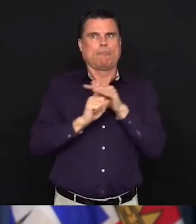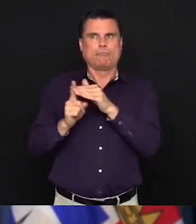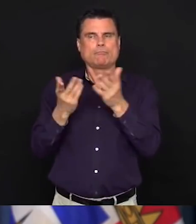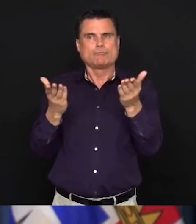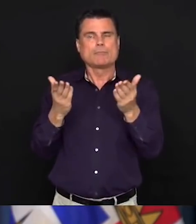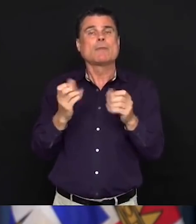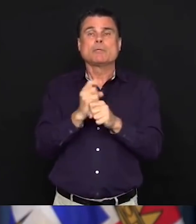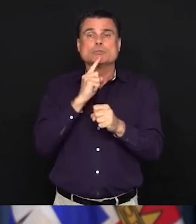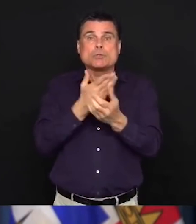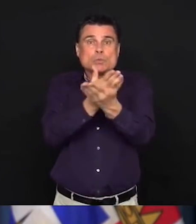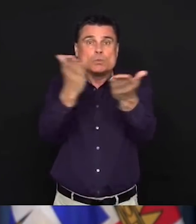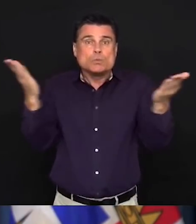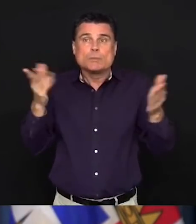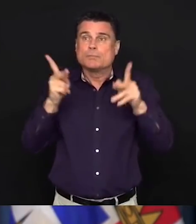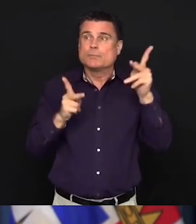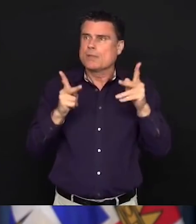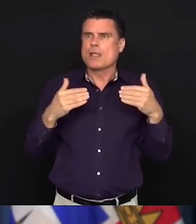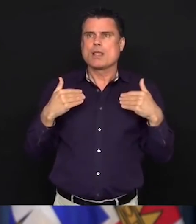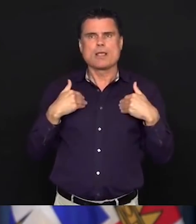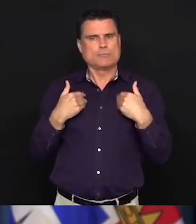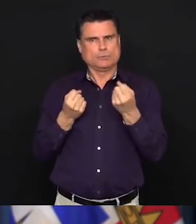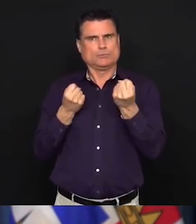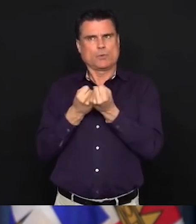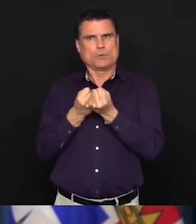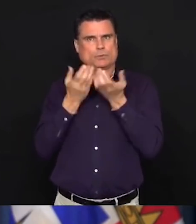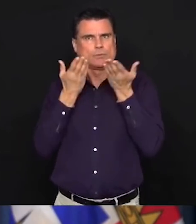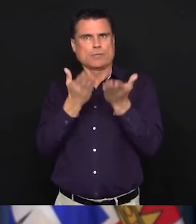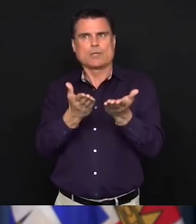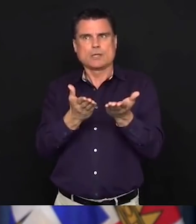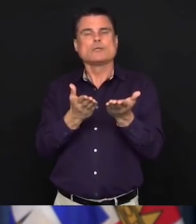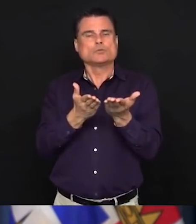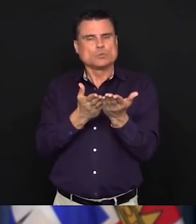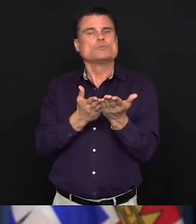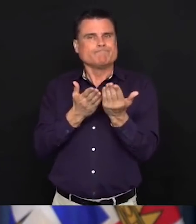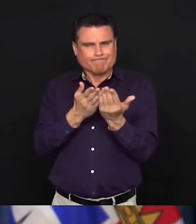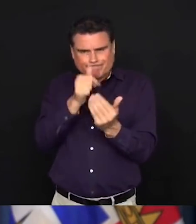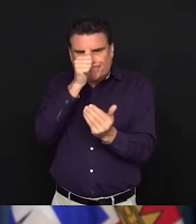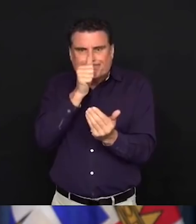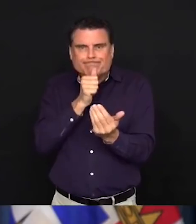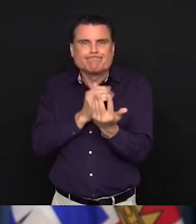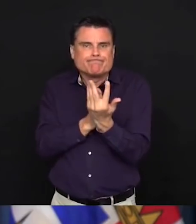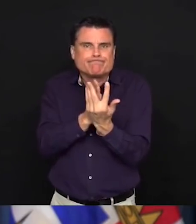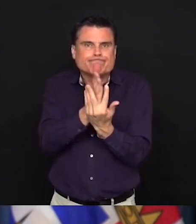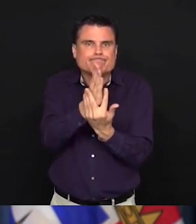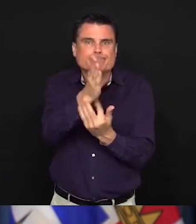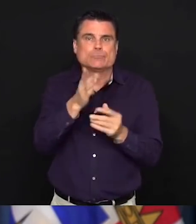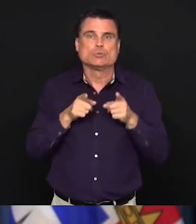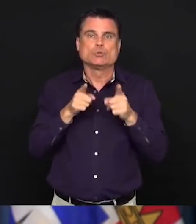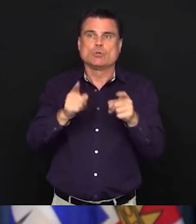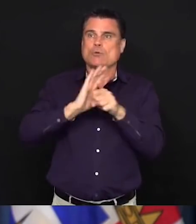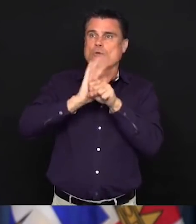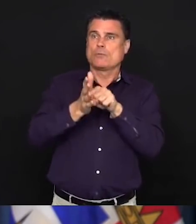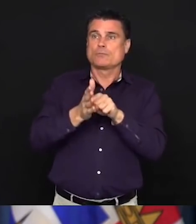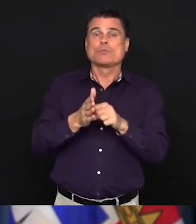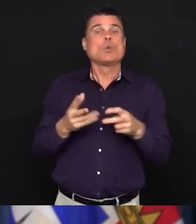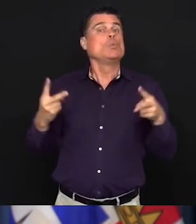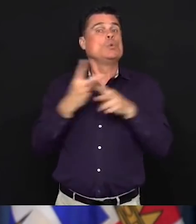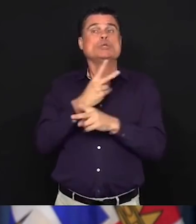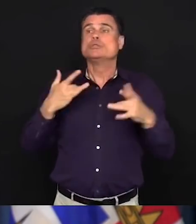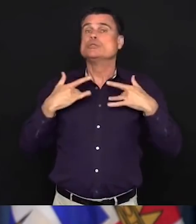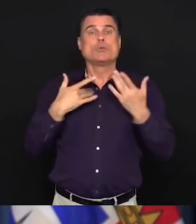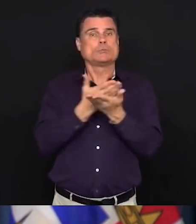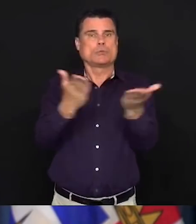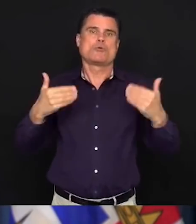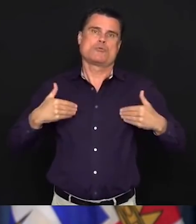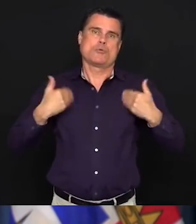course, growing up, young people particularly are hard hit by this. We all remember being young, whether we were in high school or college